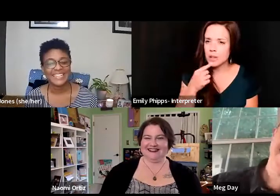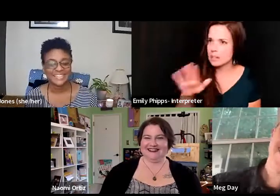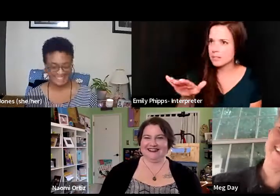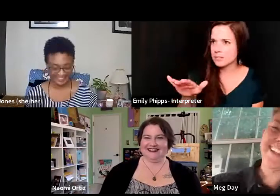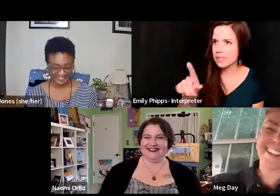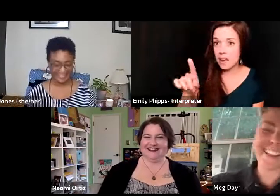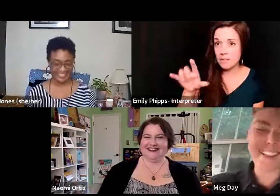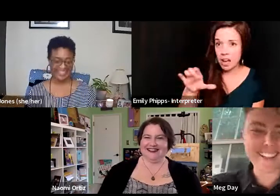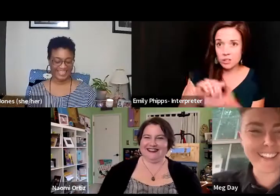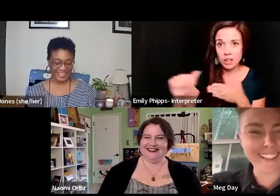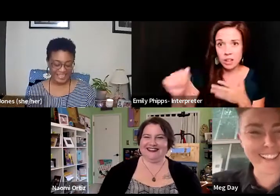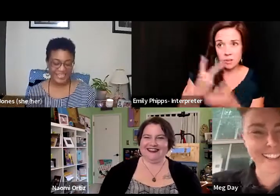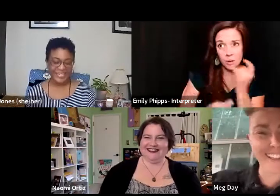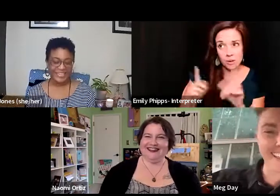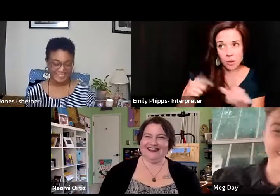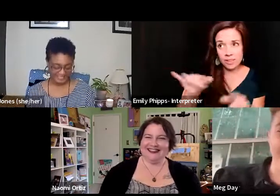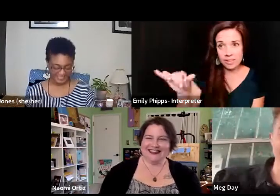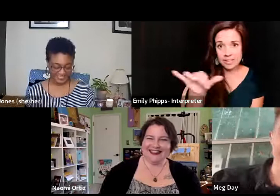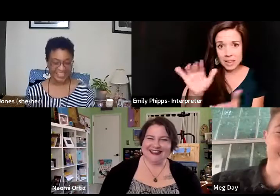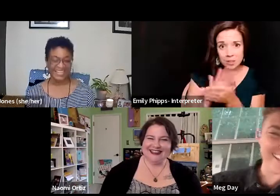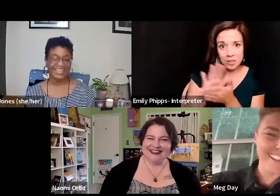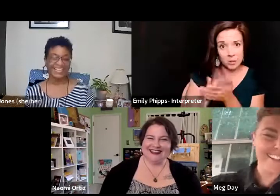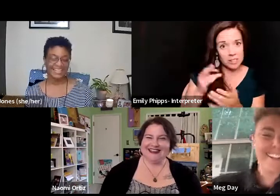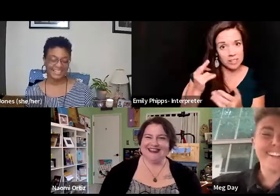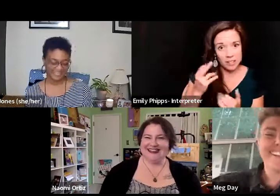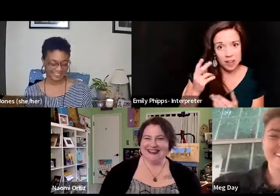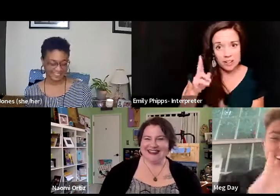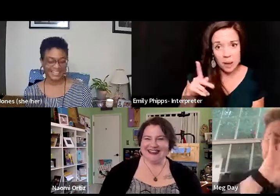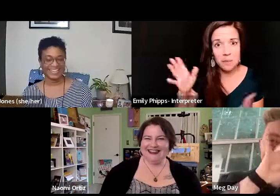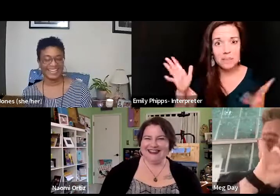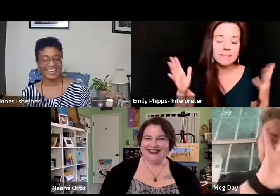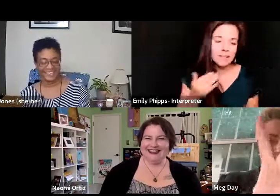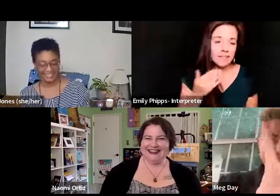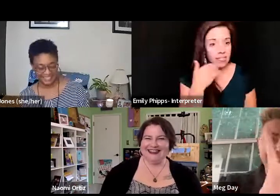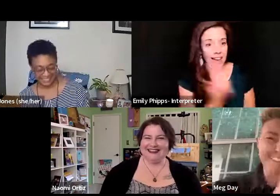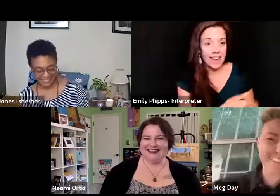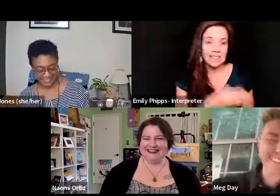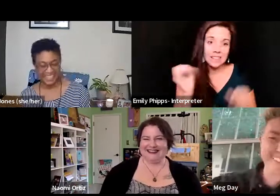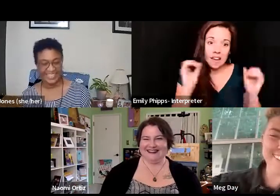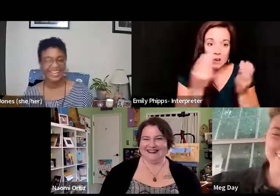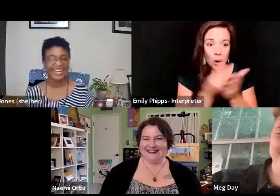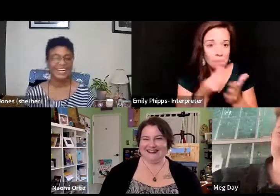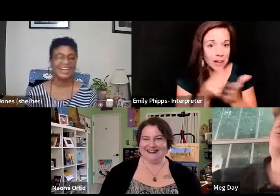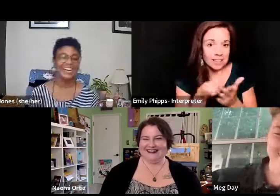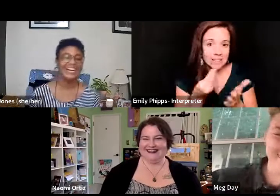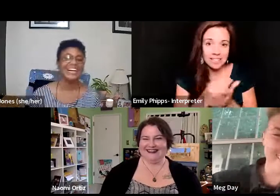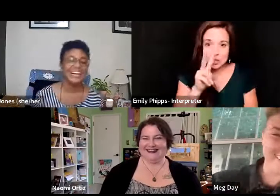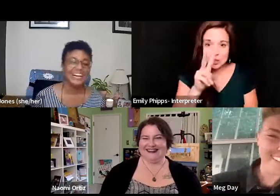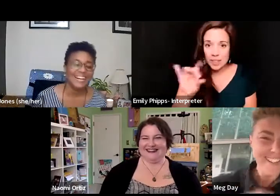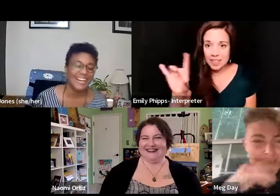you, but we both go to the same school. It's fucked up. And I was like, thanks. I don't have any money. It's 2008.